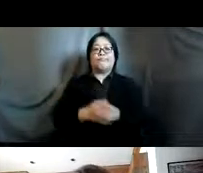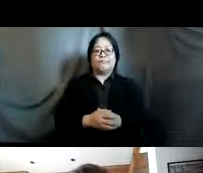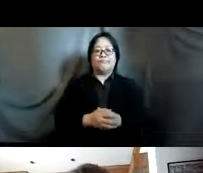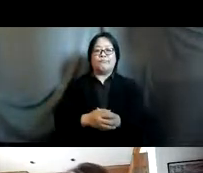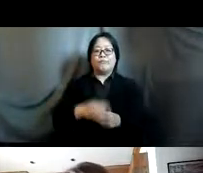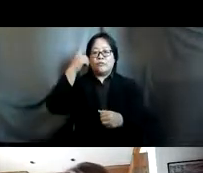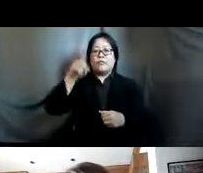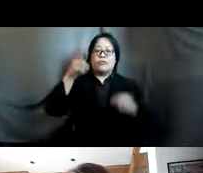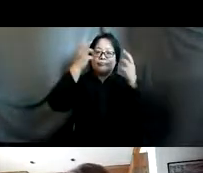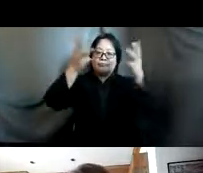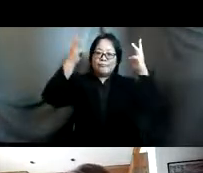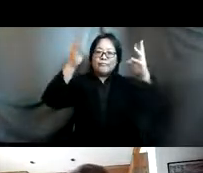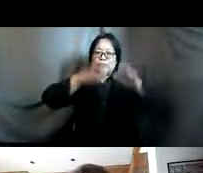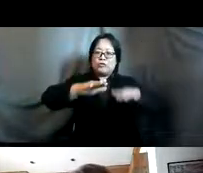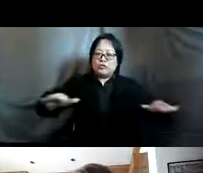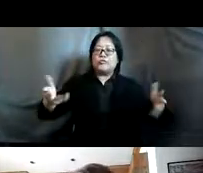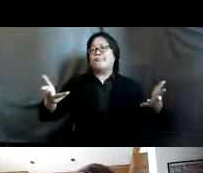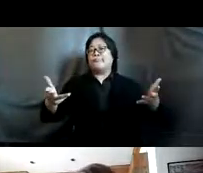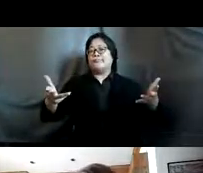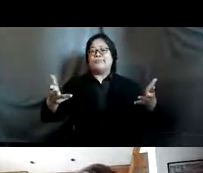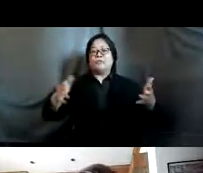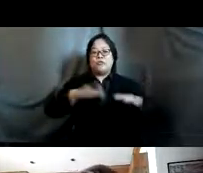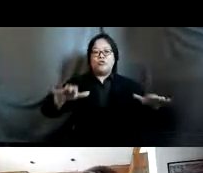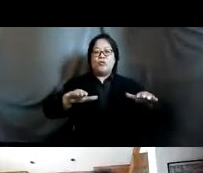and children's investment fund foundation